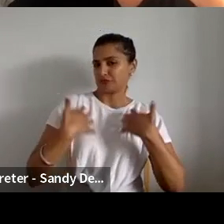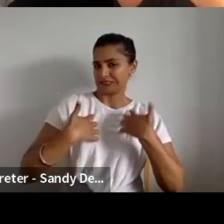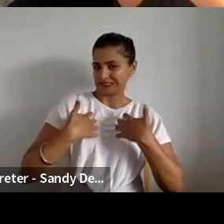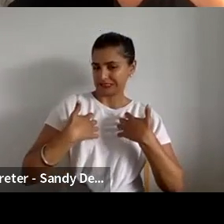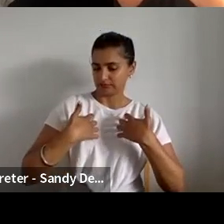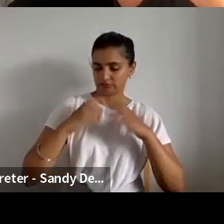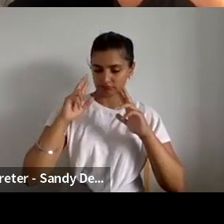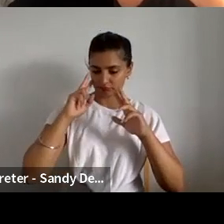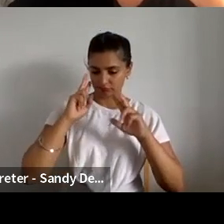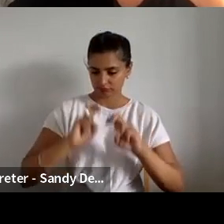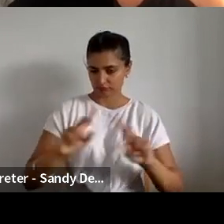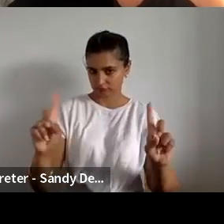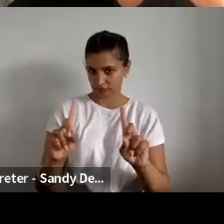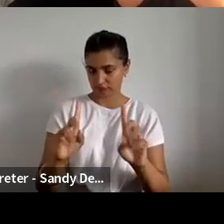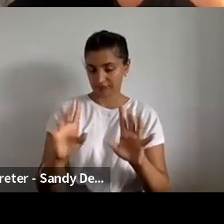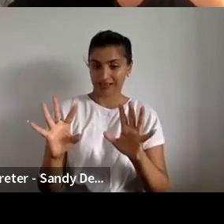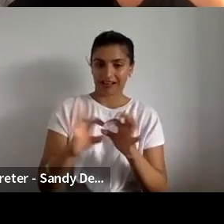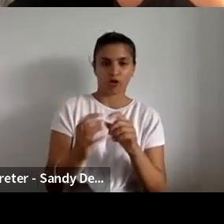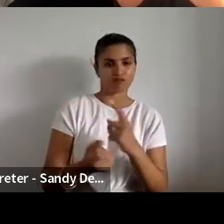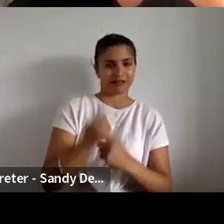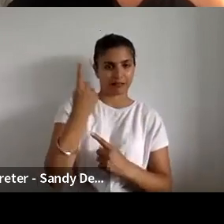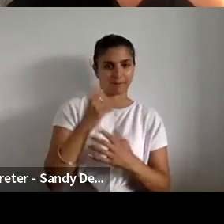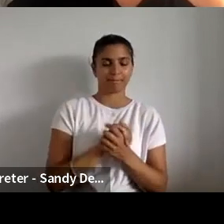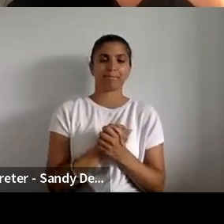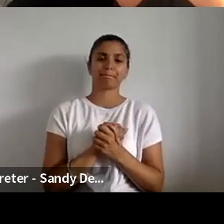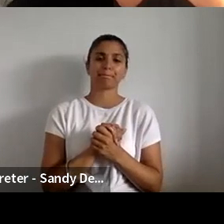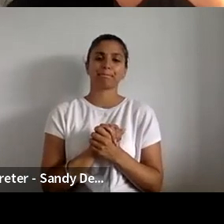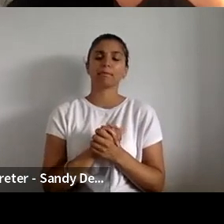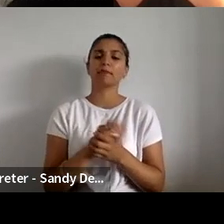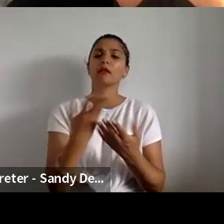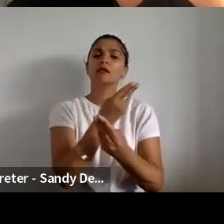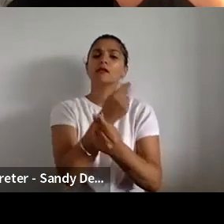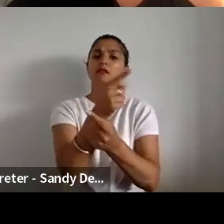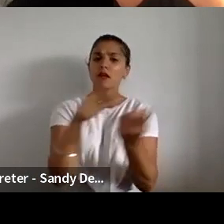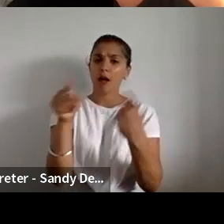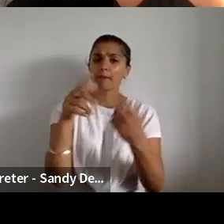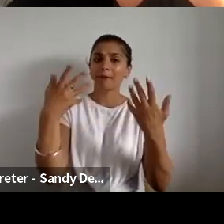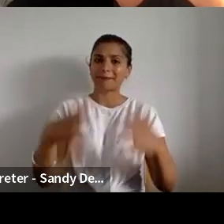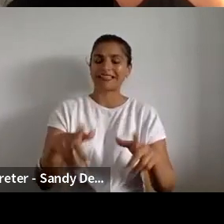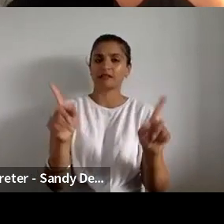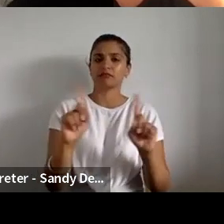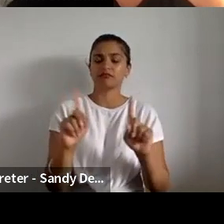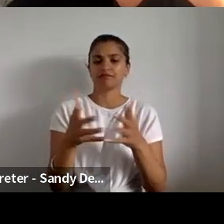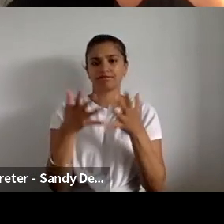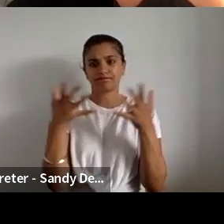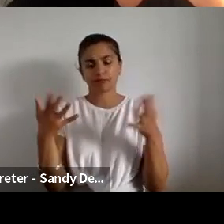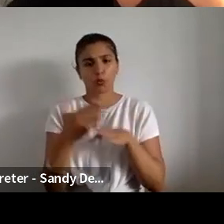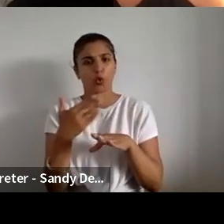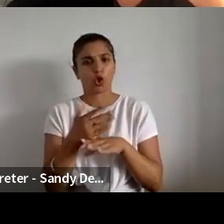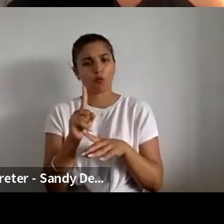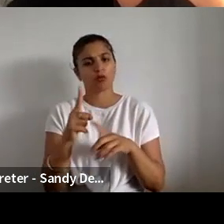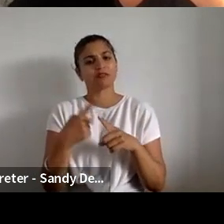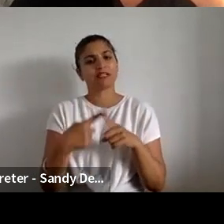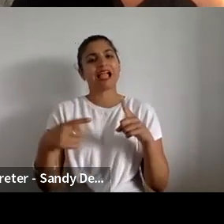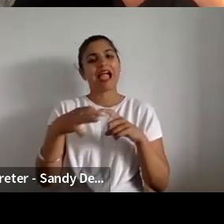which some of you did a lot of work to balance for equity within your